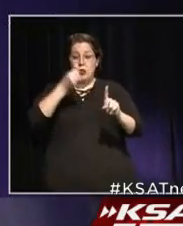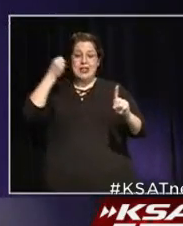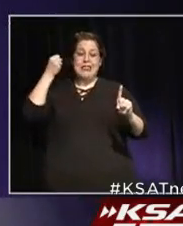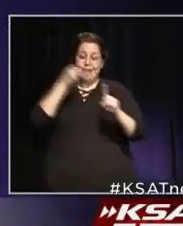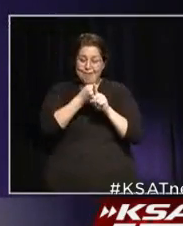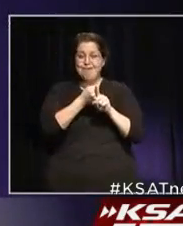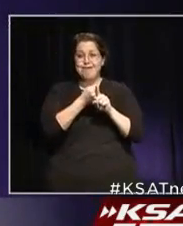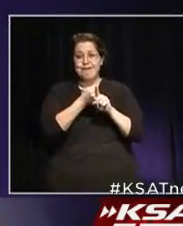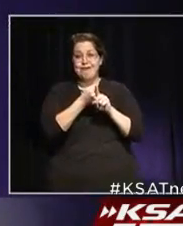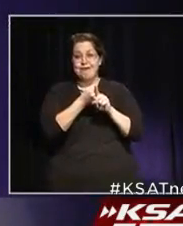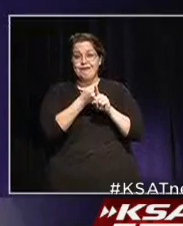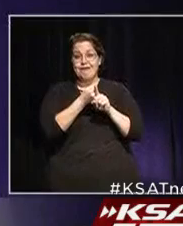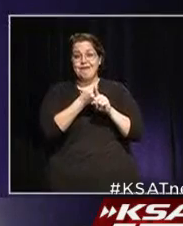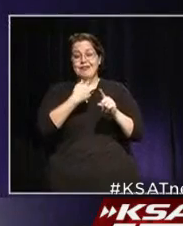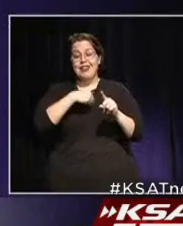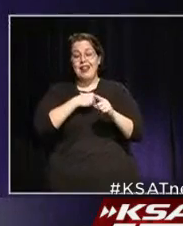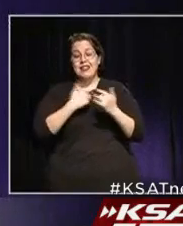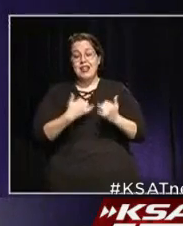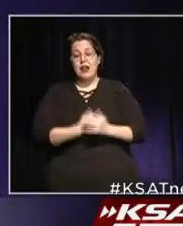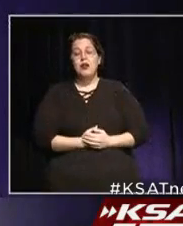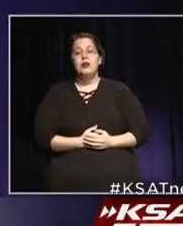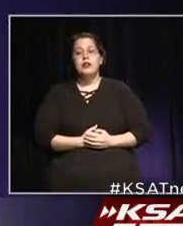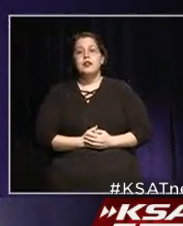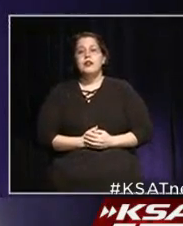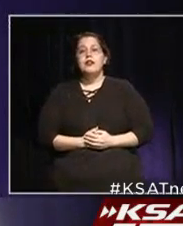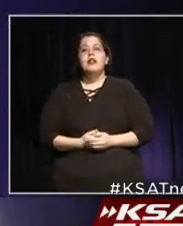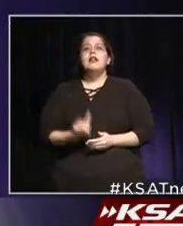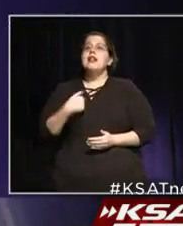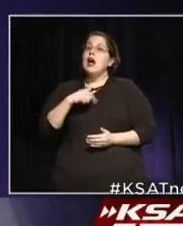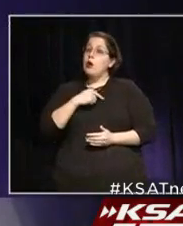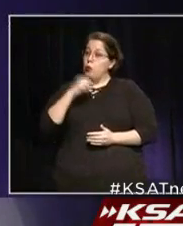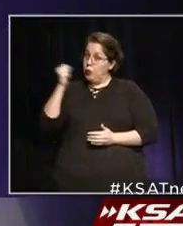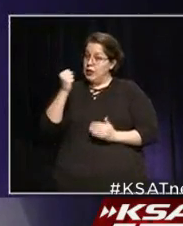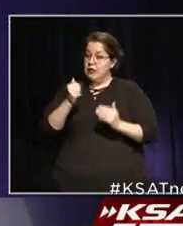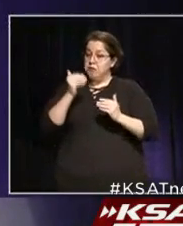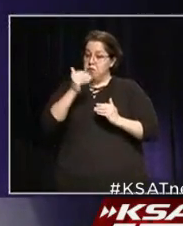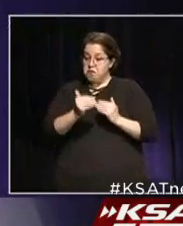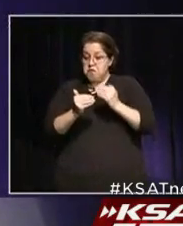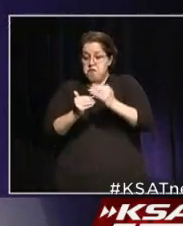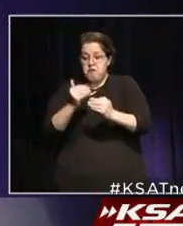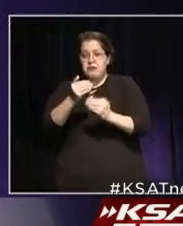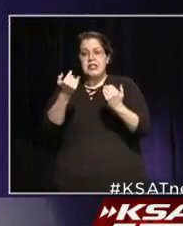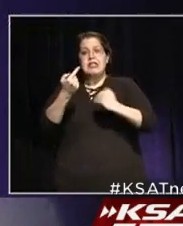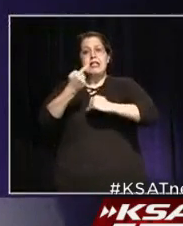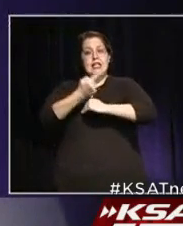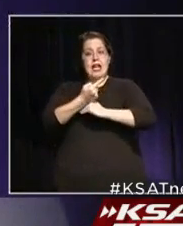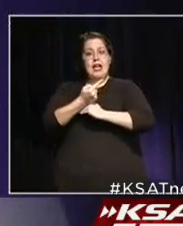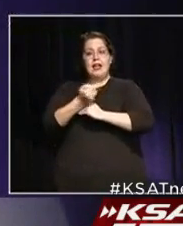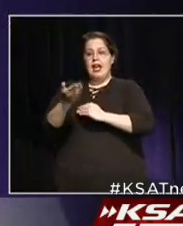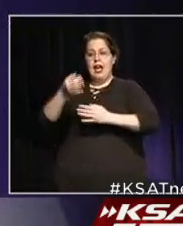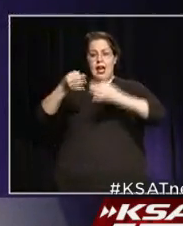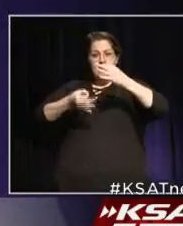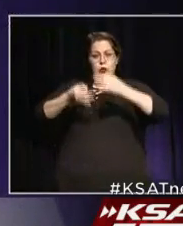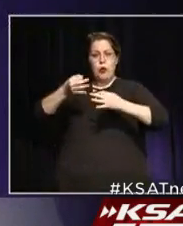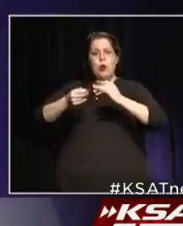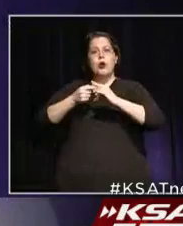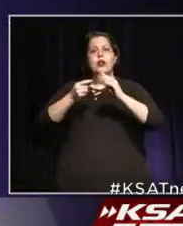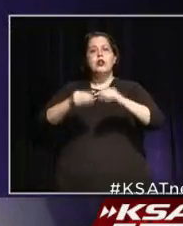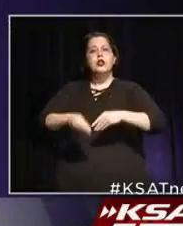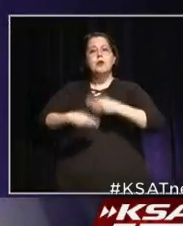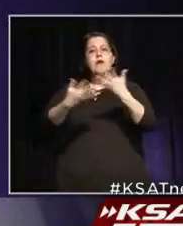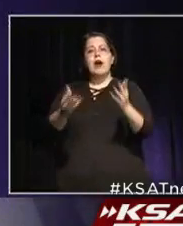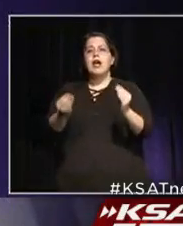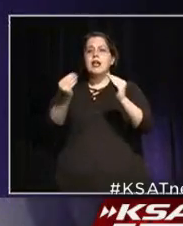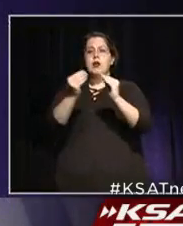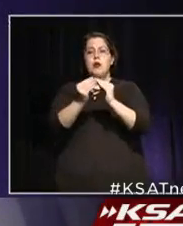us now. We did take some steps today at the commissioner's court to providing some